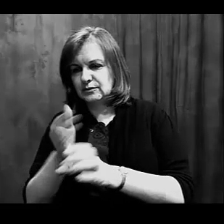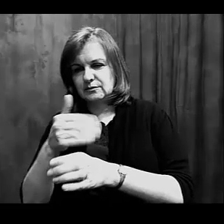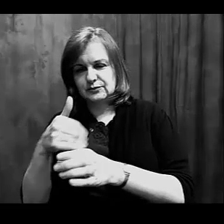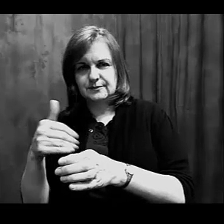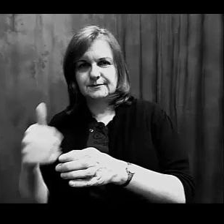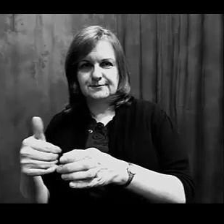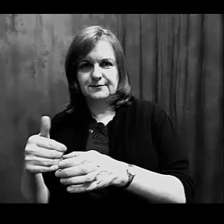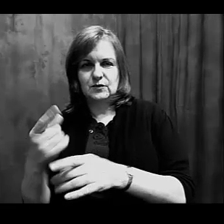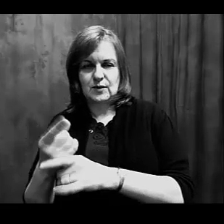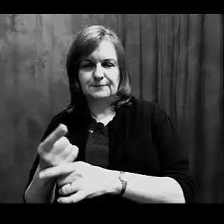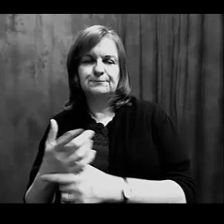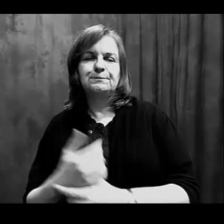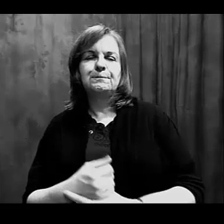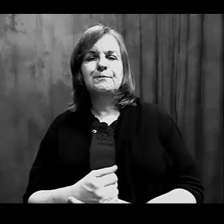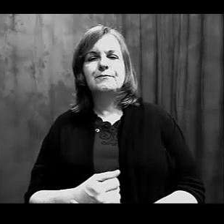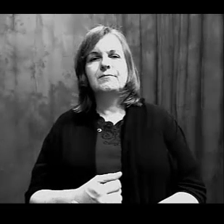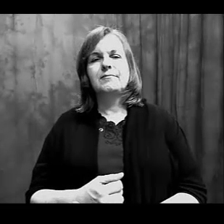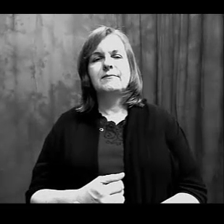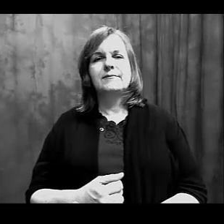Kind of a starfish.